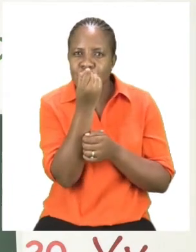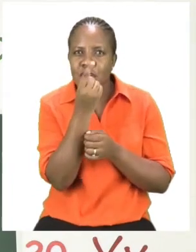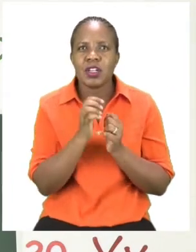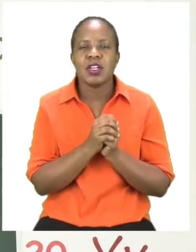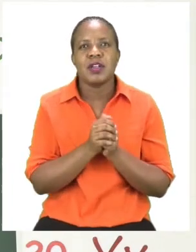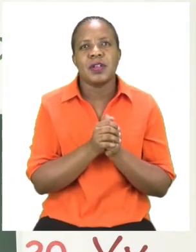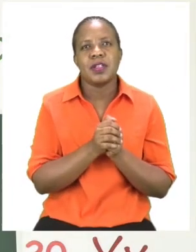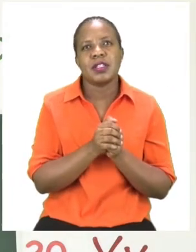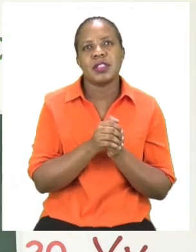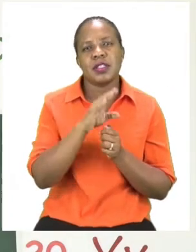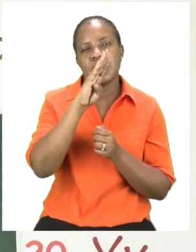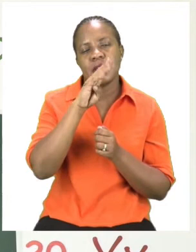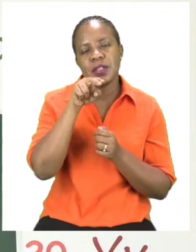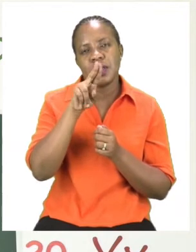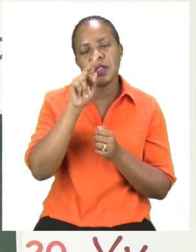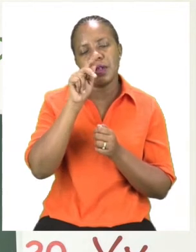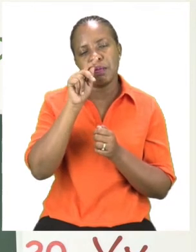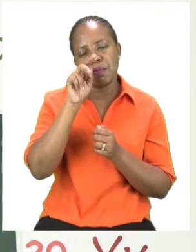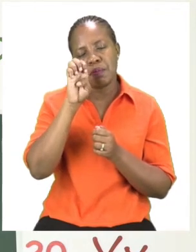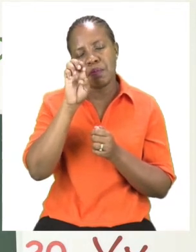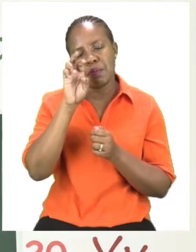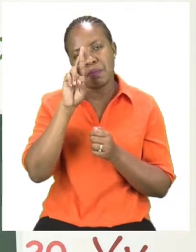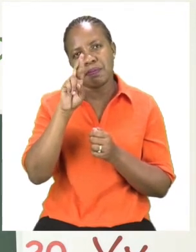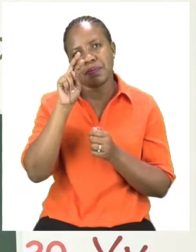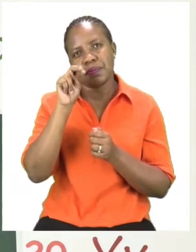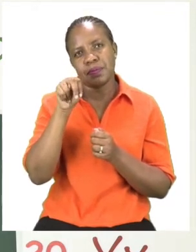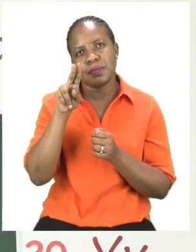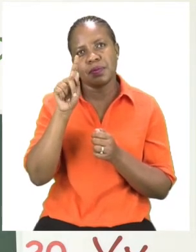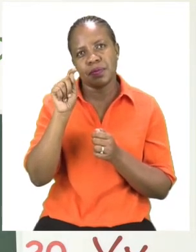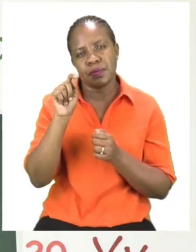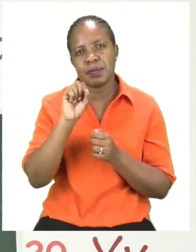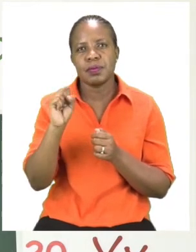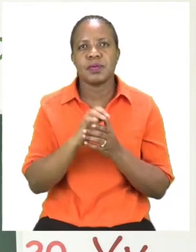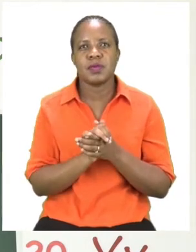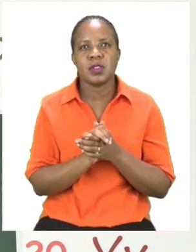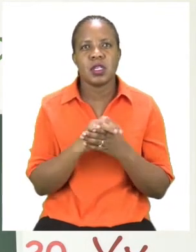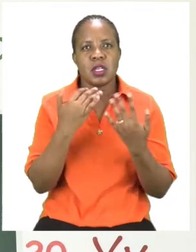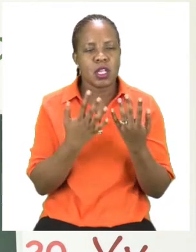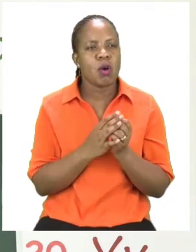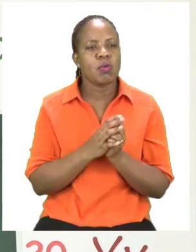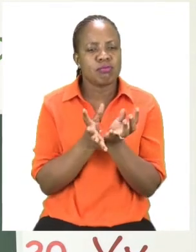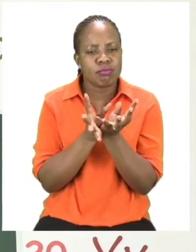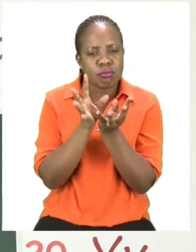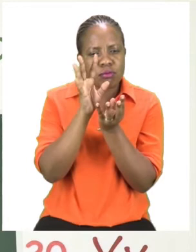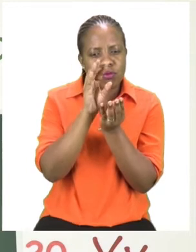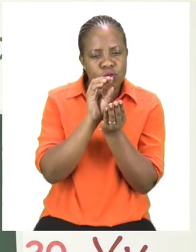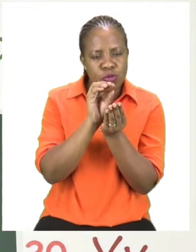Now they form the three different groups of foods that I need so that I can stay strong and healthy.